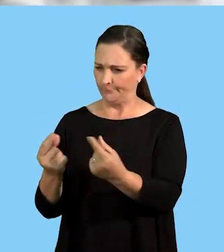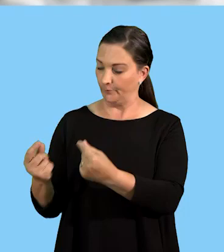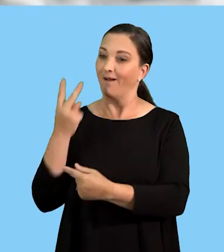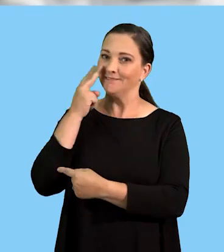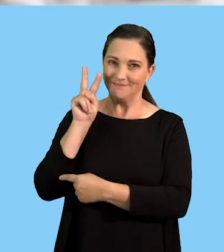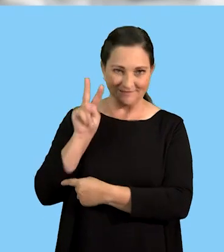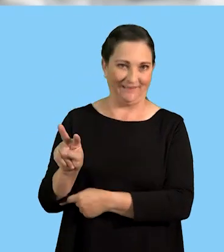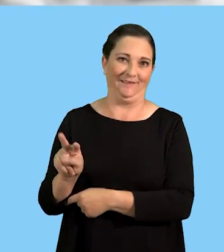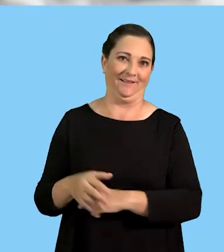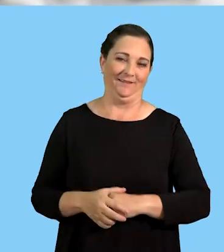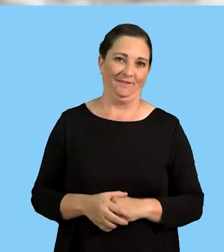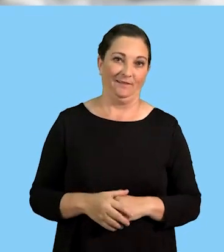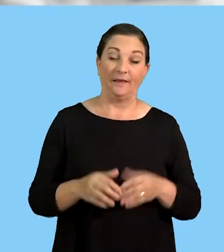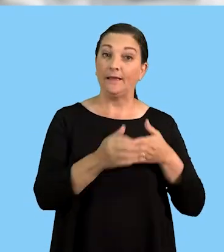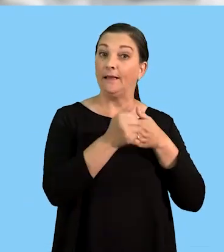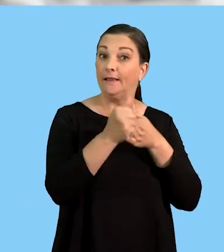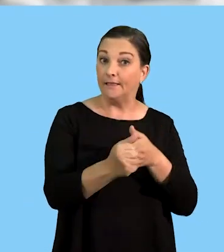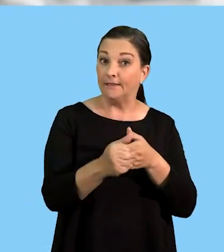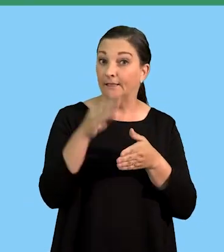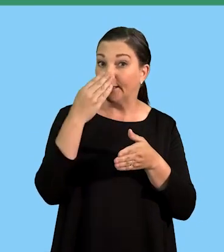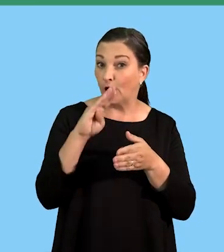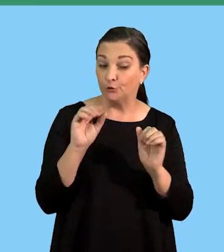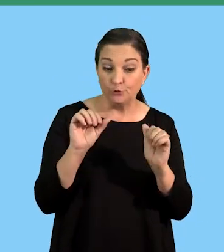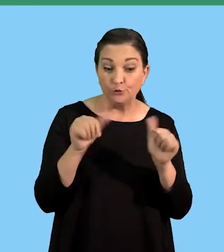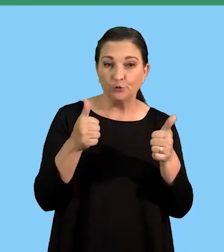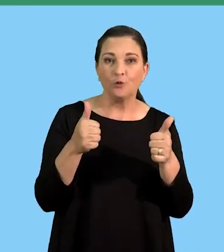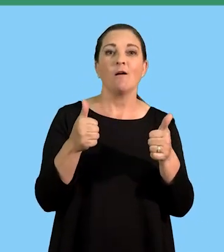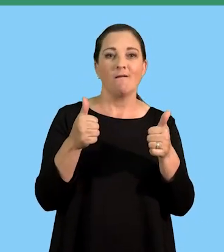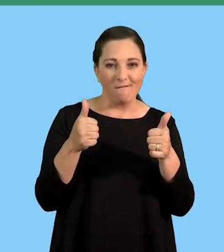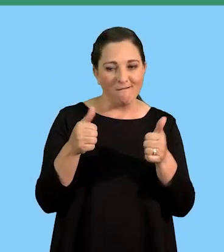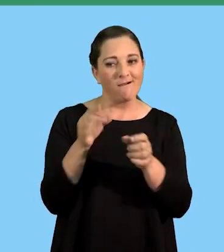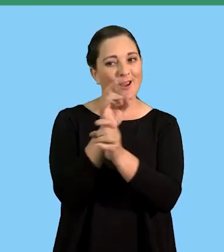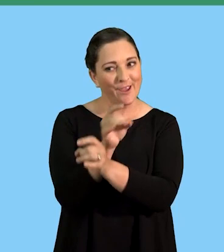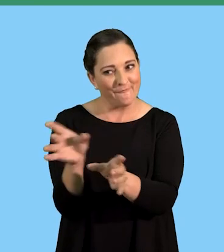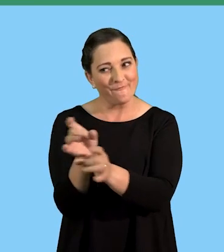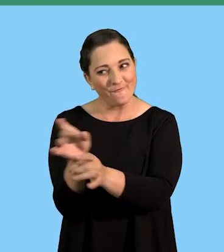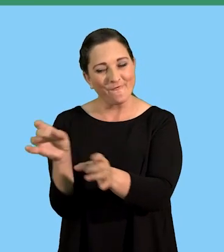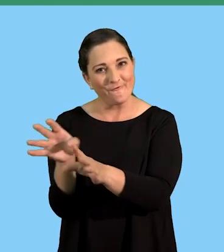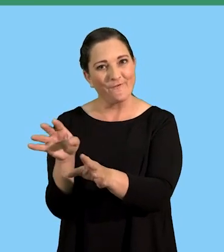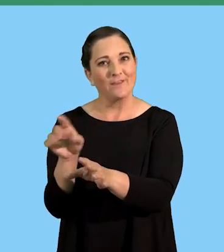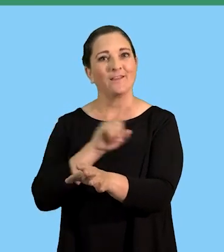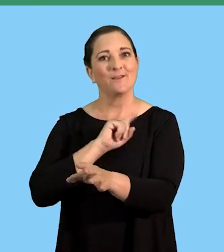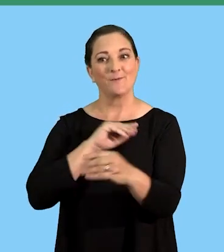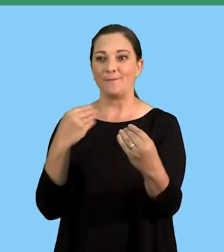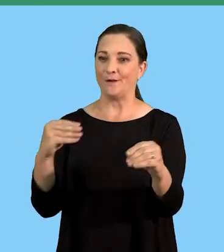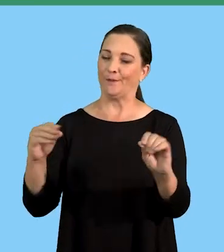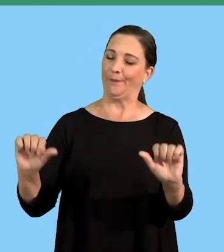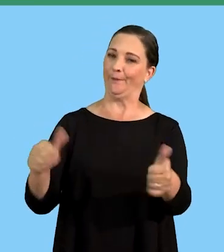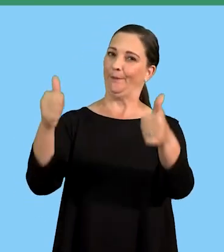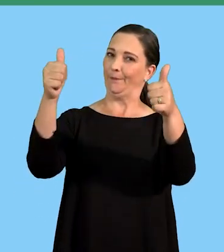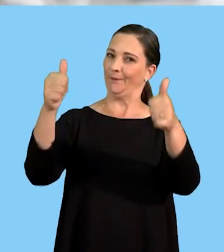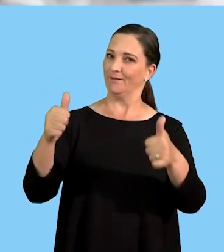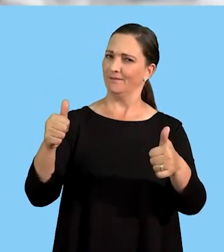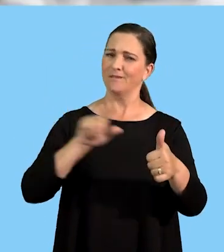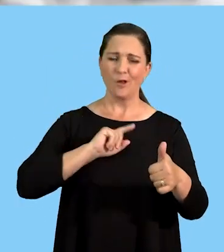And then, another aspect is that a leader's good attitude will influence the success of the business. Everyone would